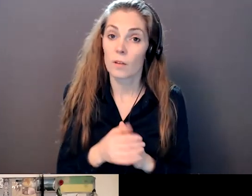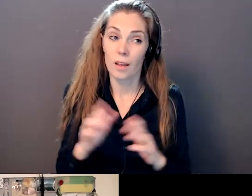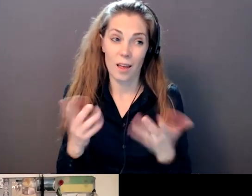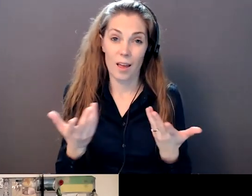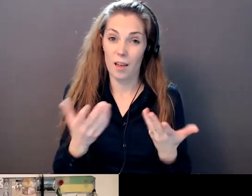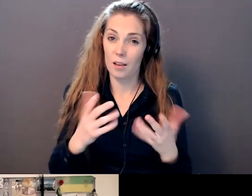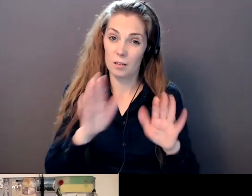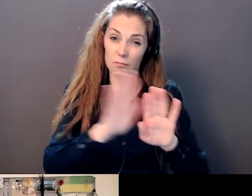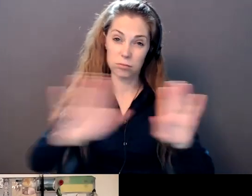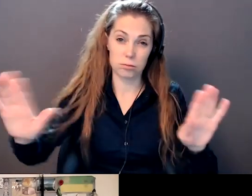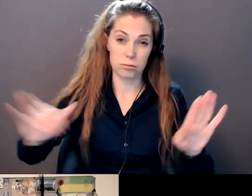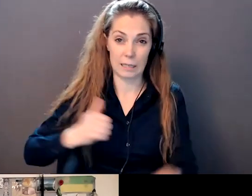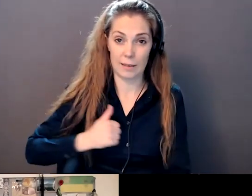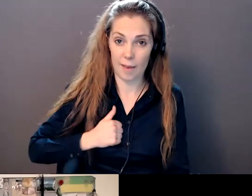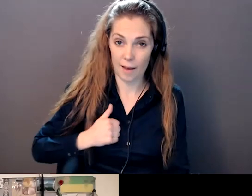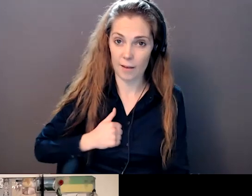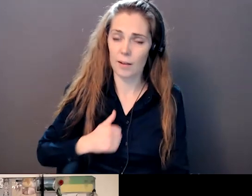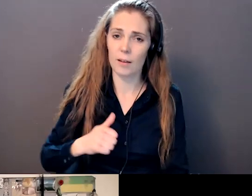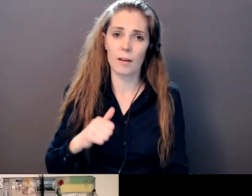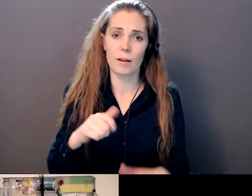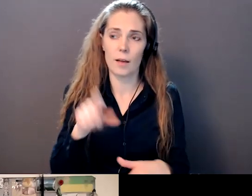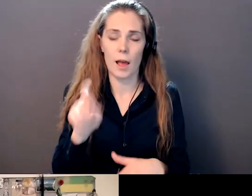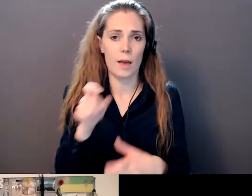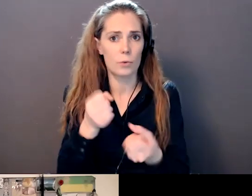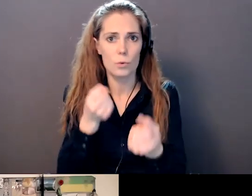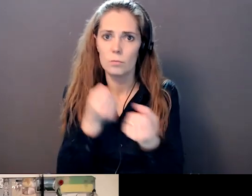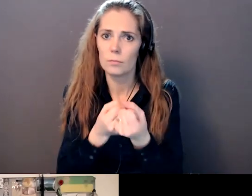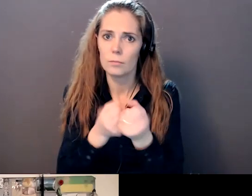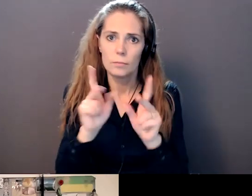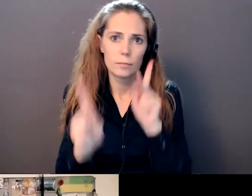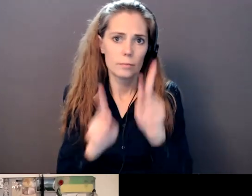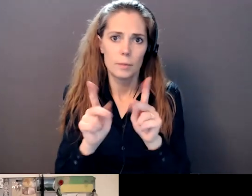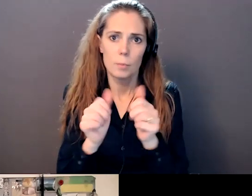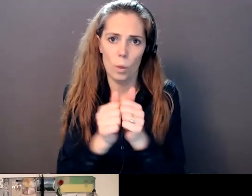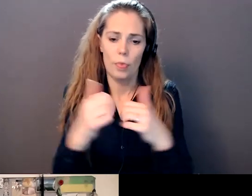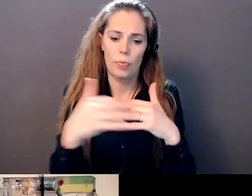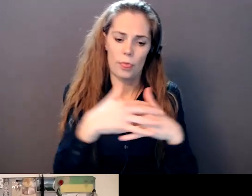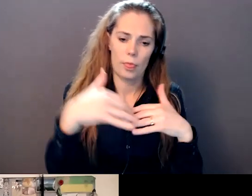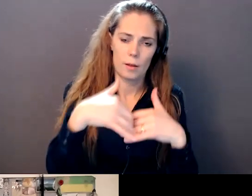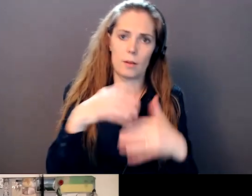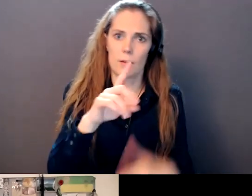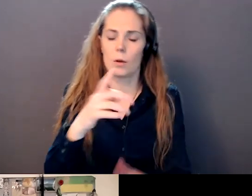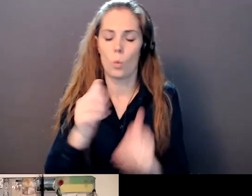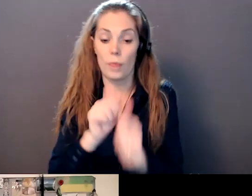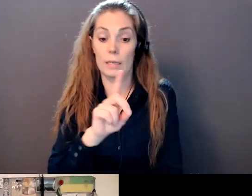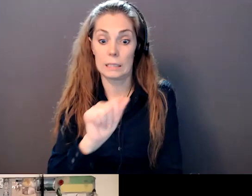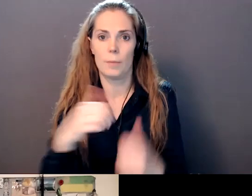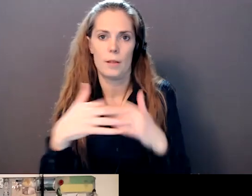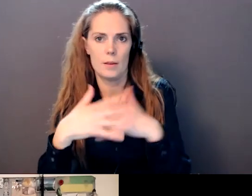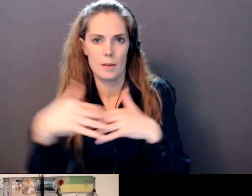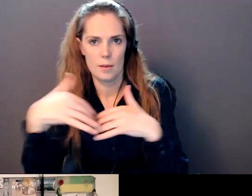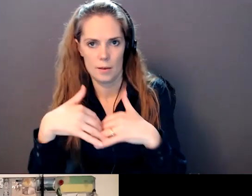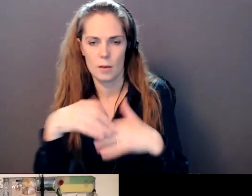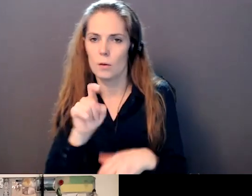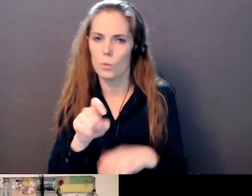Canada for Indigenous people with disabilities. You know, we need more people like we have here. We're working towards that. But